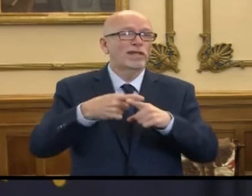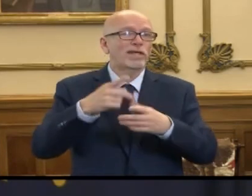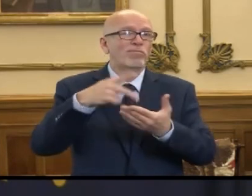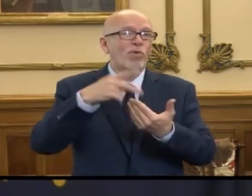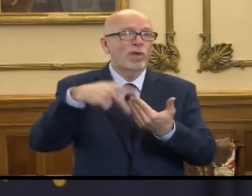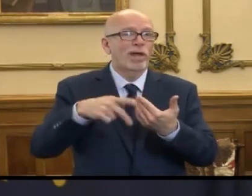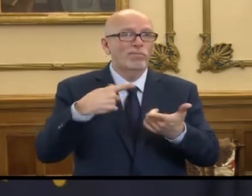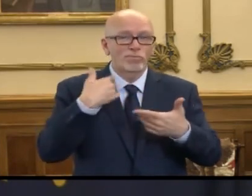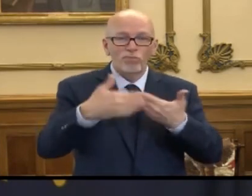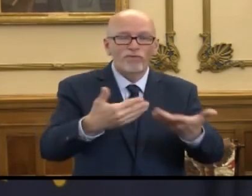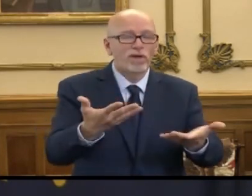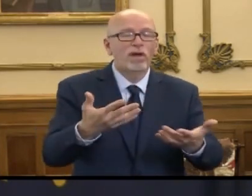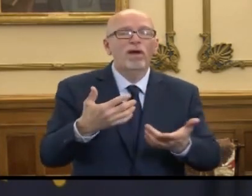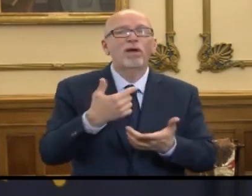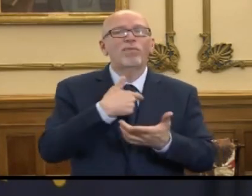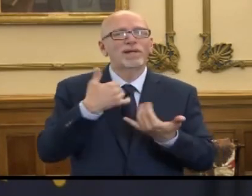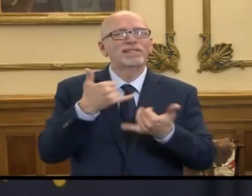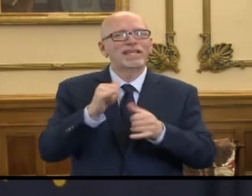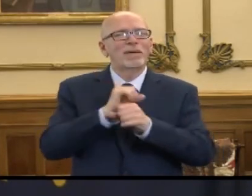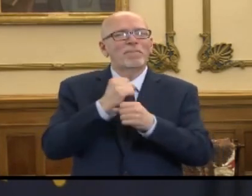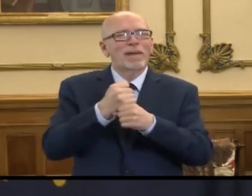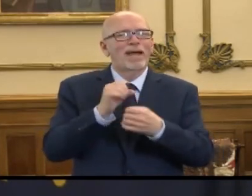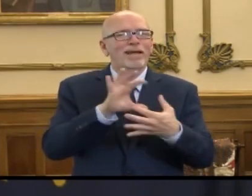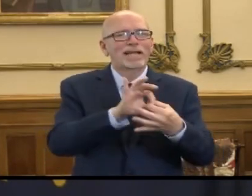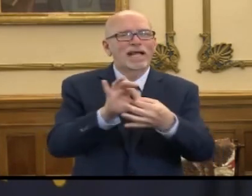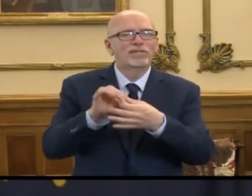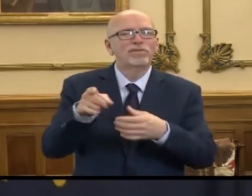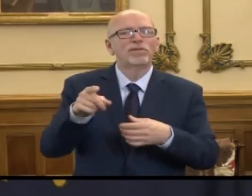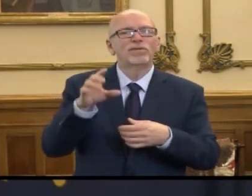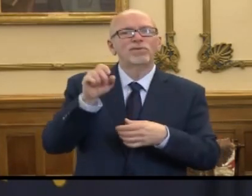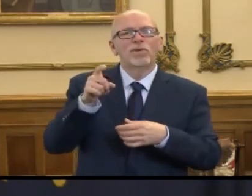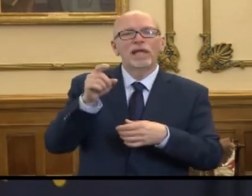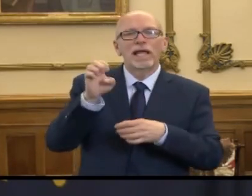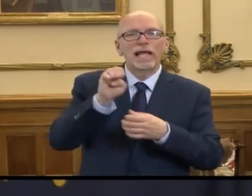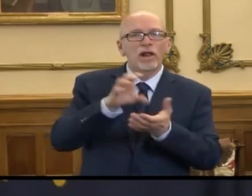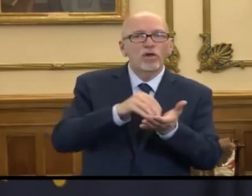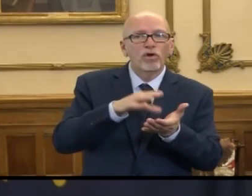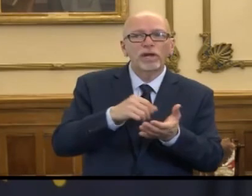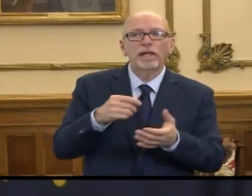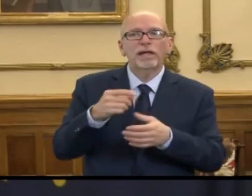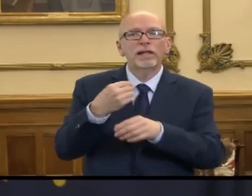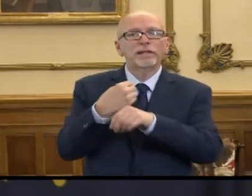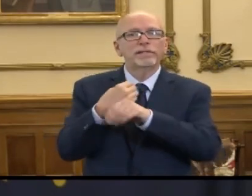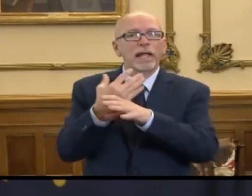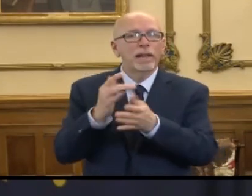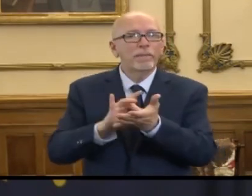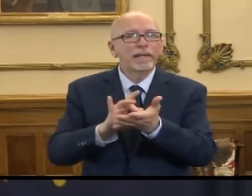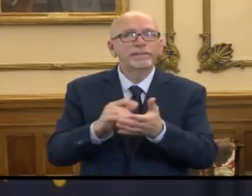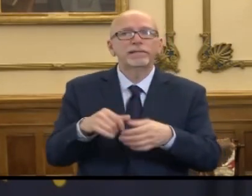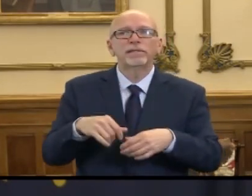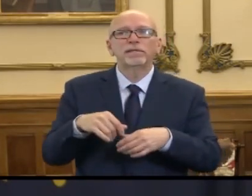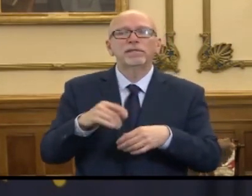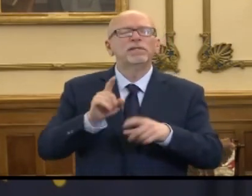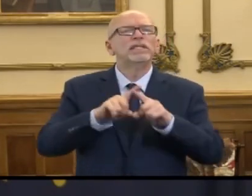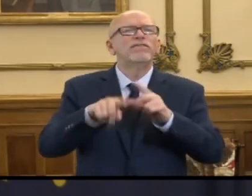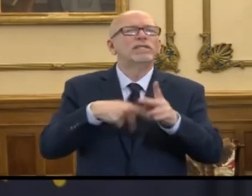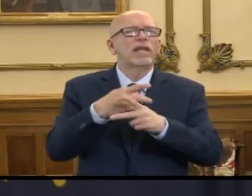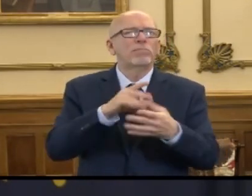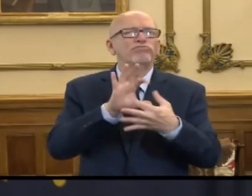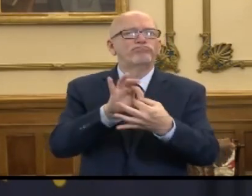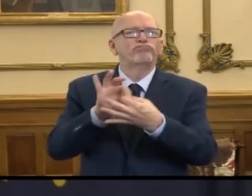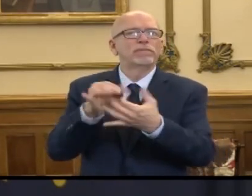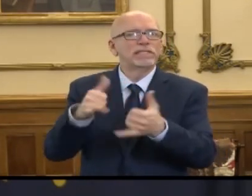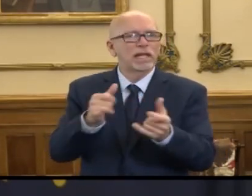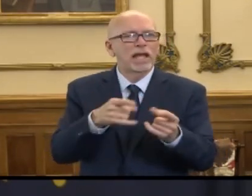moving on. We're still making connections, so e-learning, telemedicine, these type of connections can